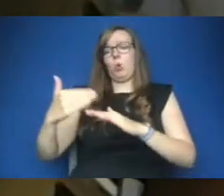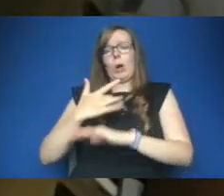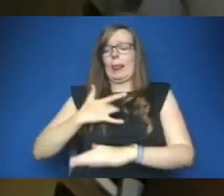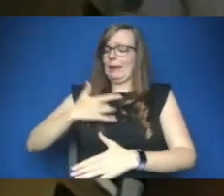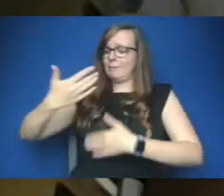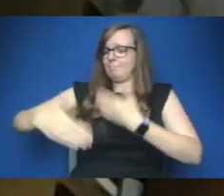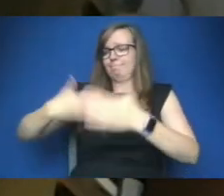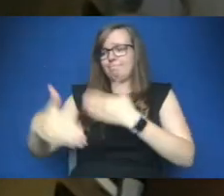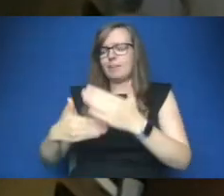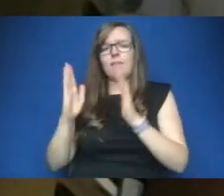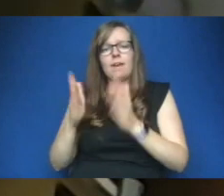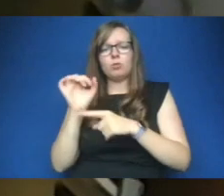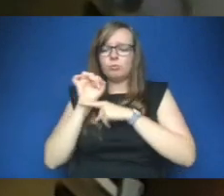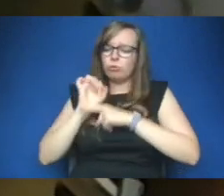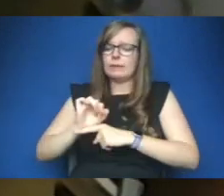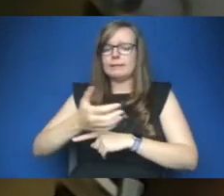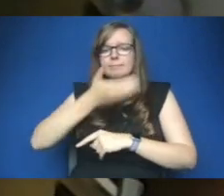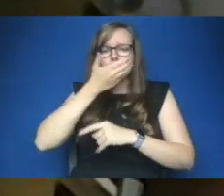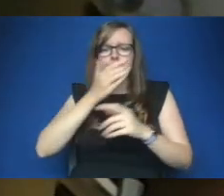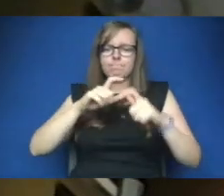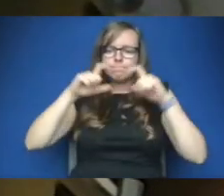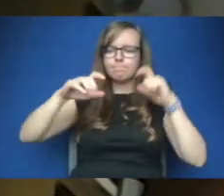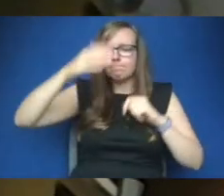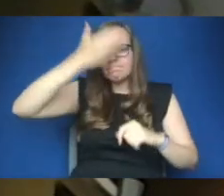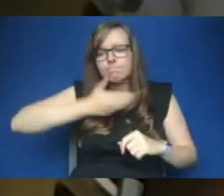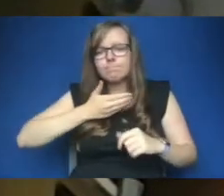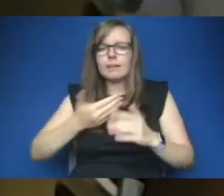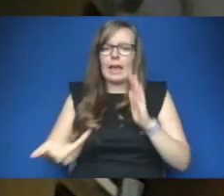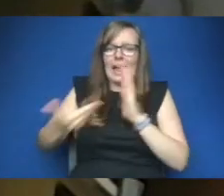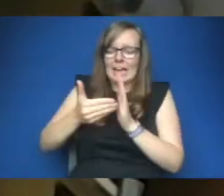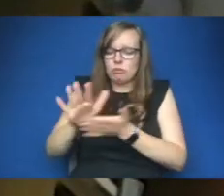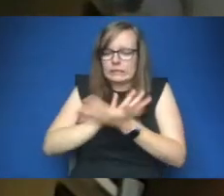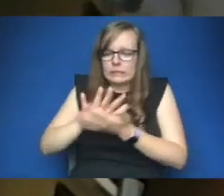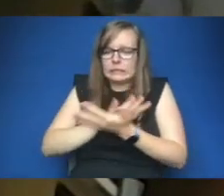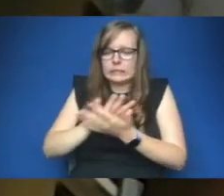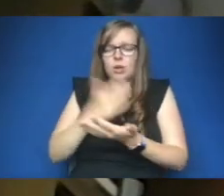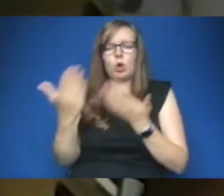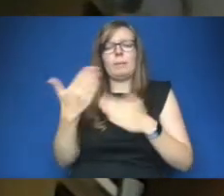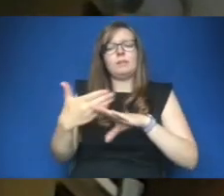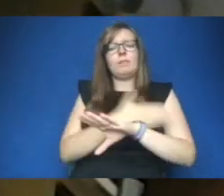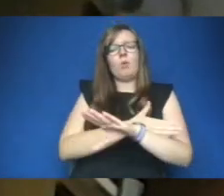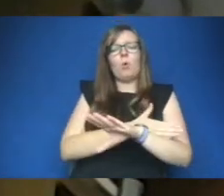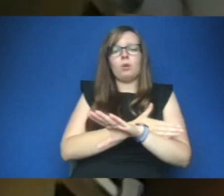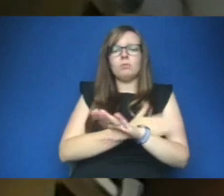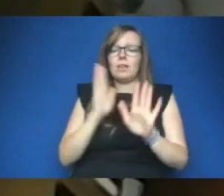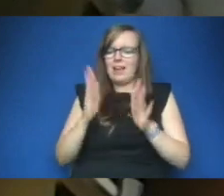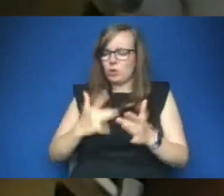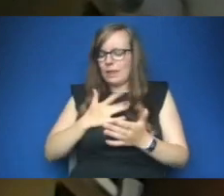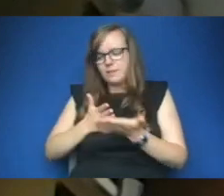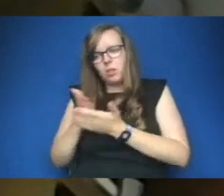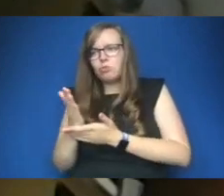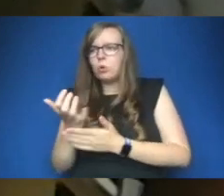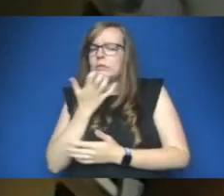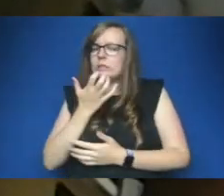masks and gloves and face shields and spend more time washing their hands than they did before and they've had to live with fears that didn't exist